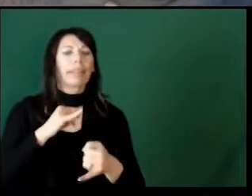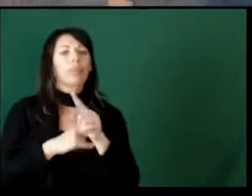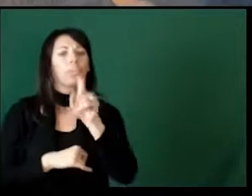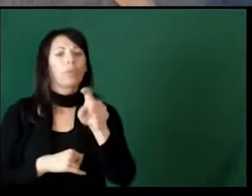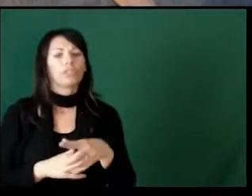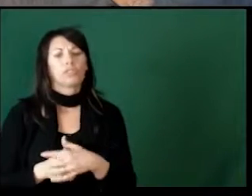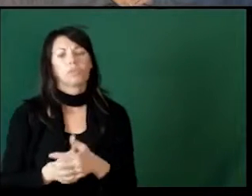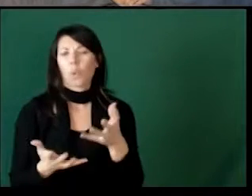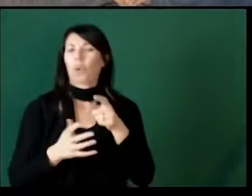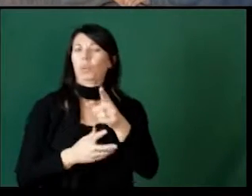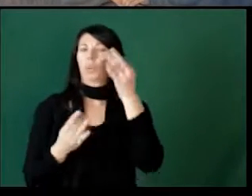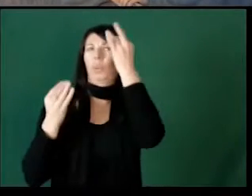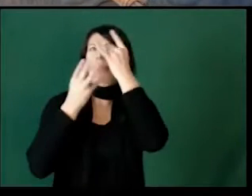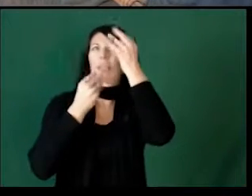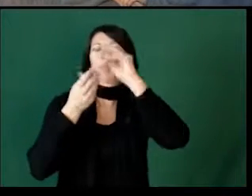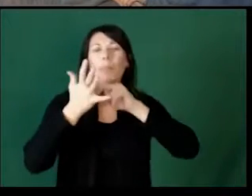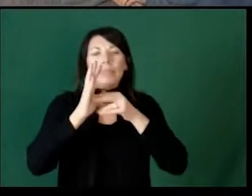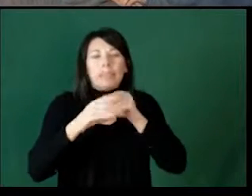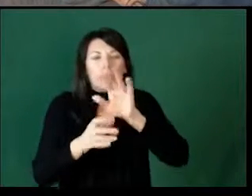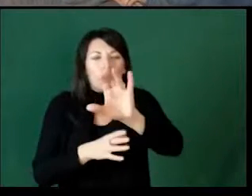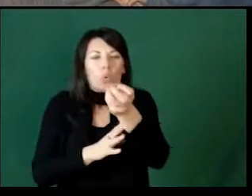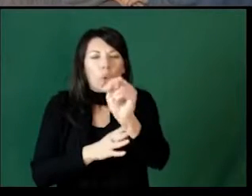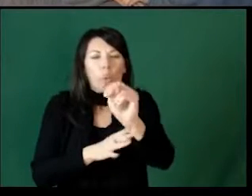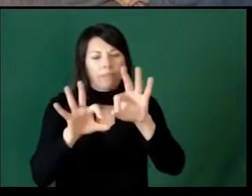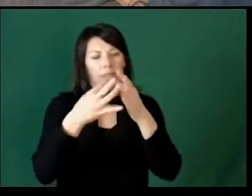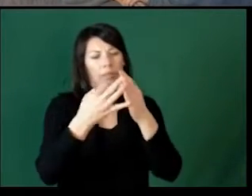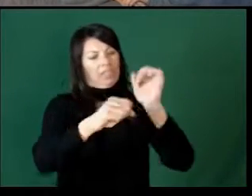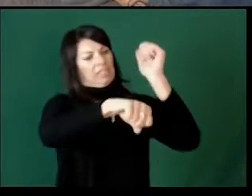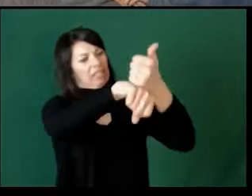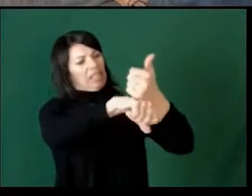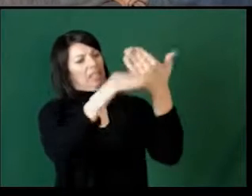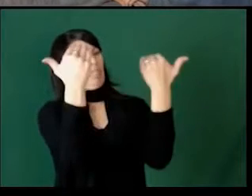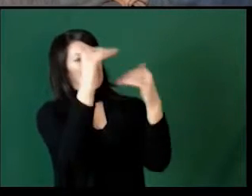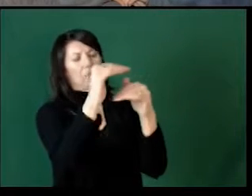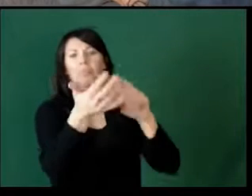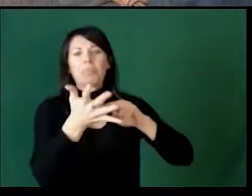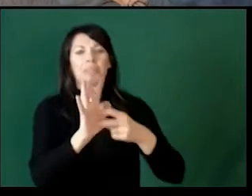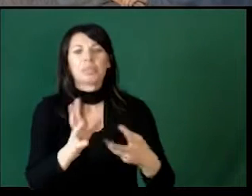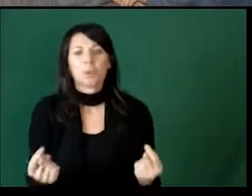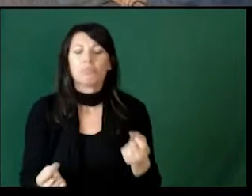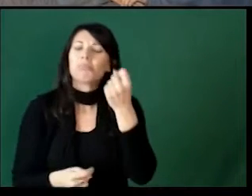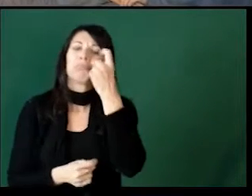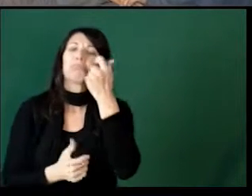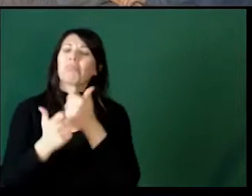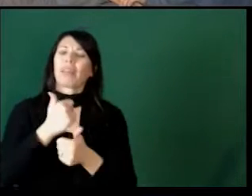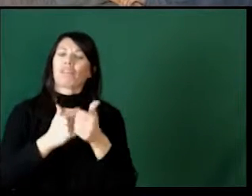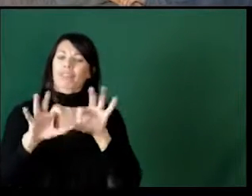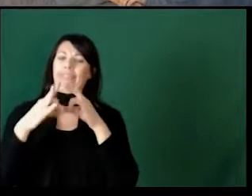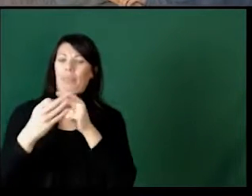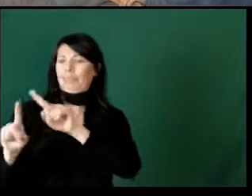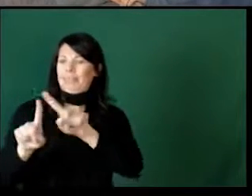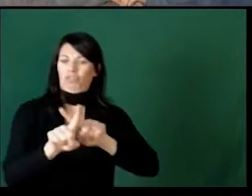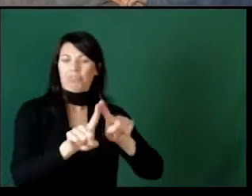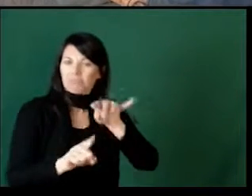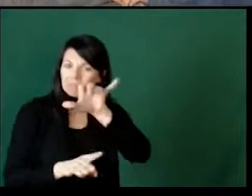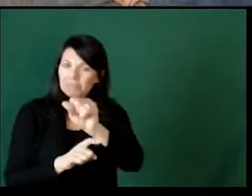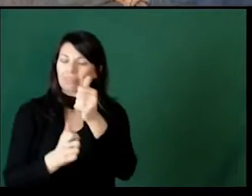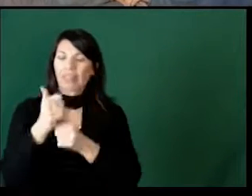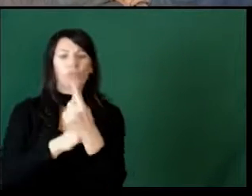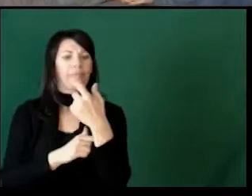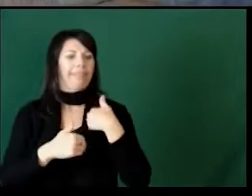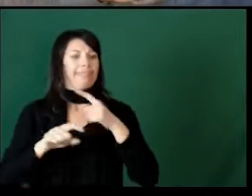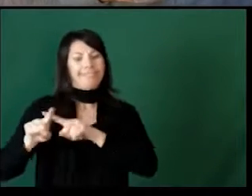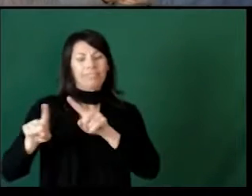The last one is I just want you to think about what it means in your family to set a limit with a child. And like I said, every family is different.